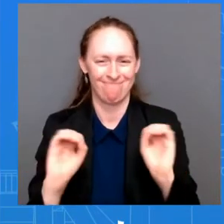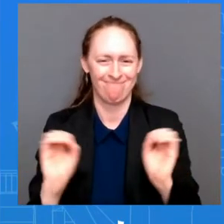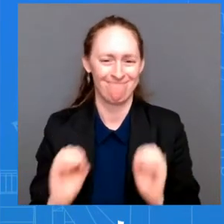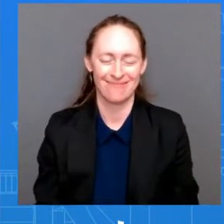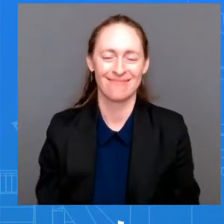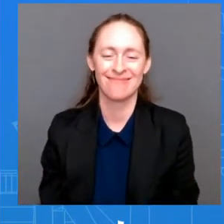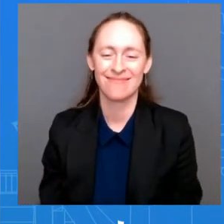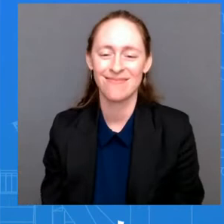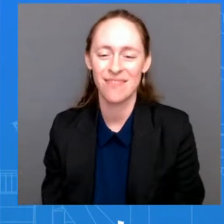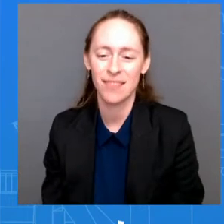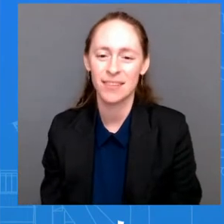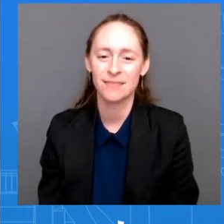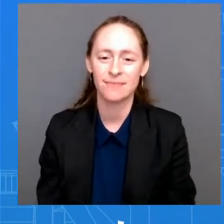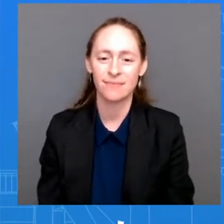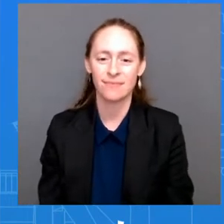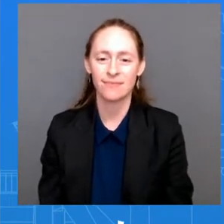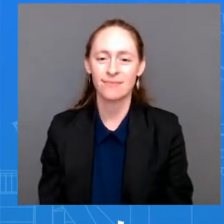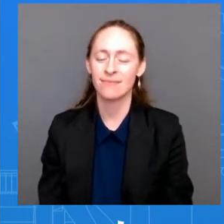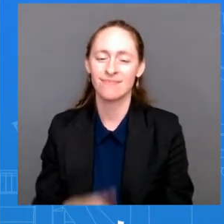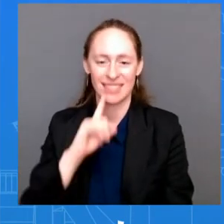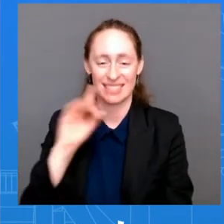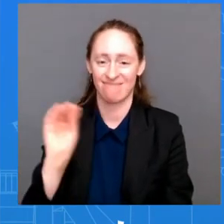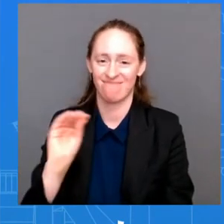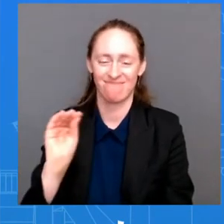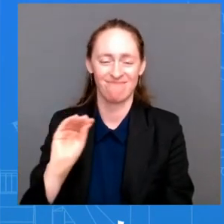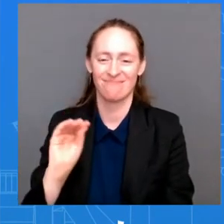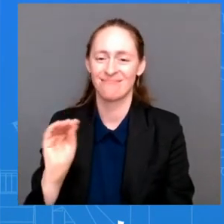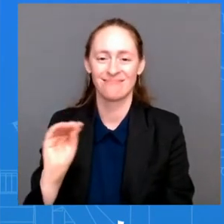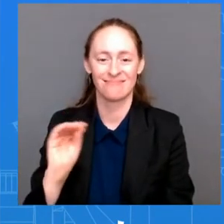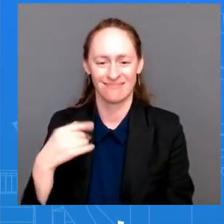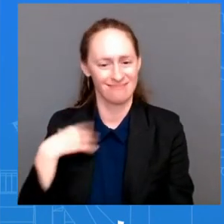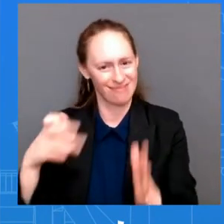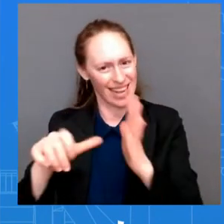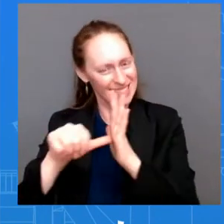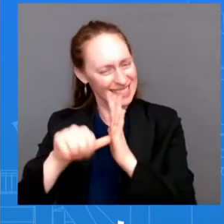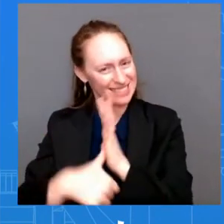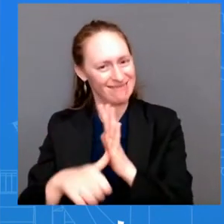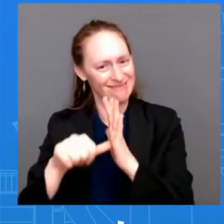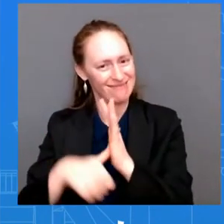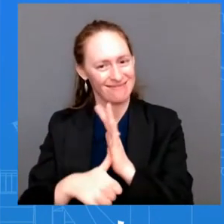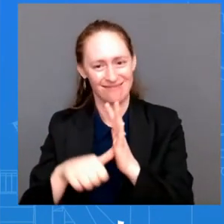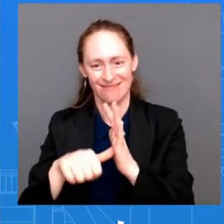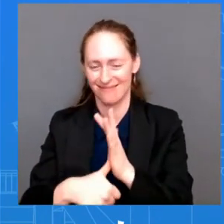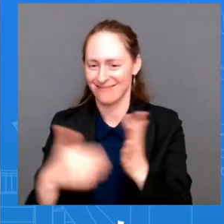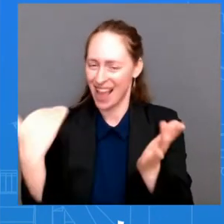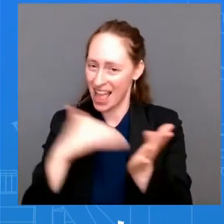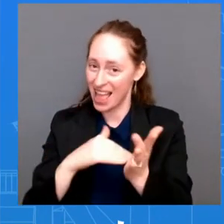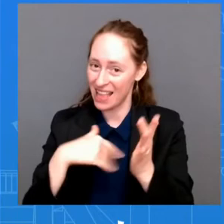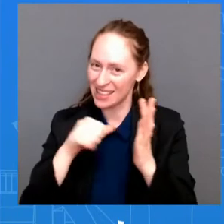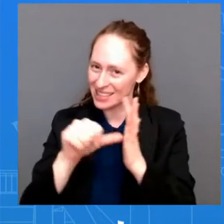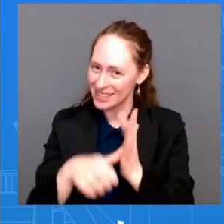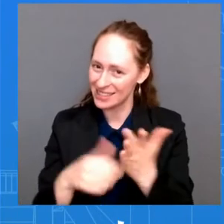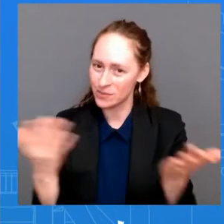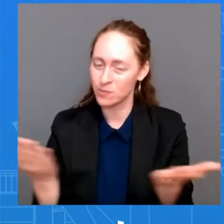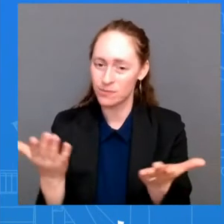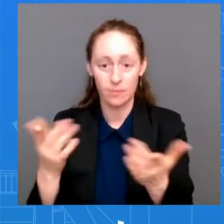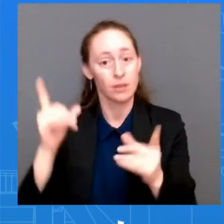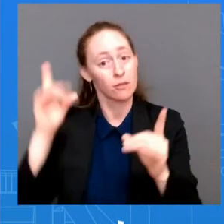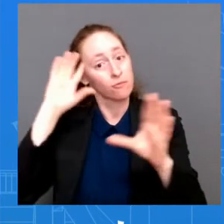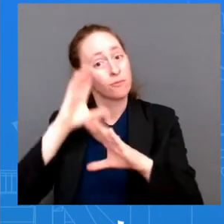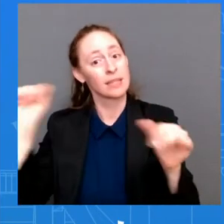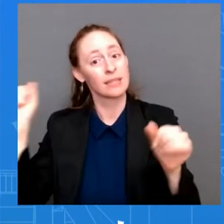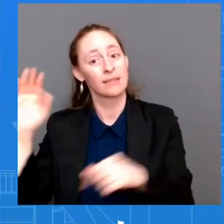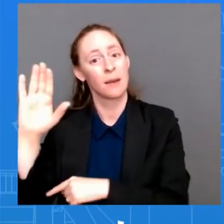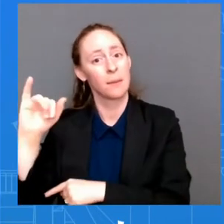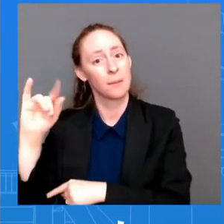point that we have made, I made it again today, and President Biden made it with President Xi is. Everything here is consistent.